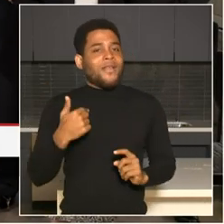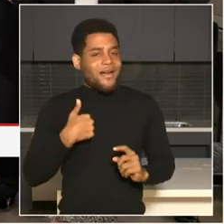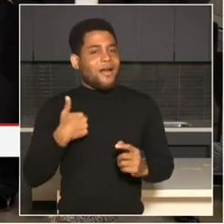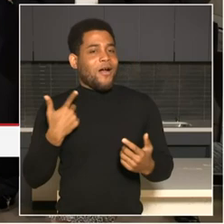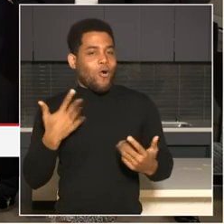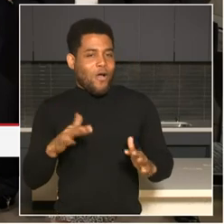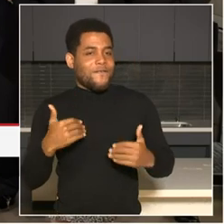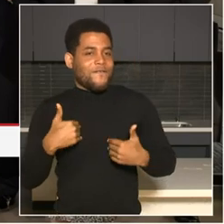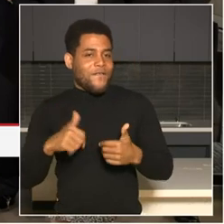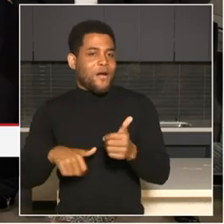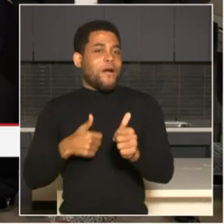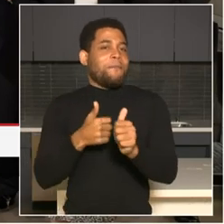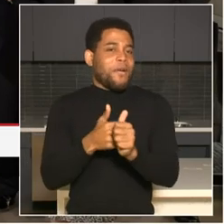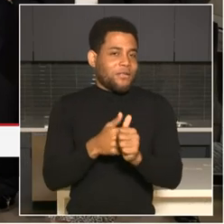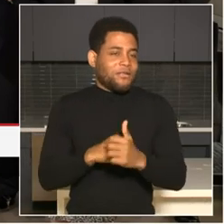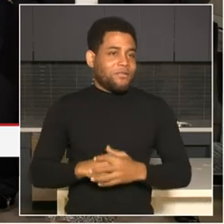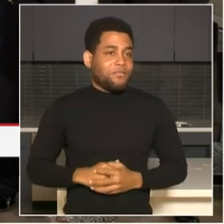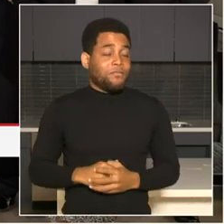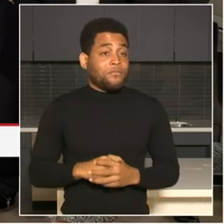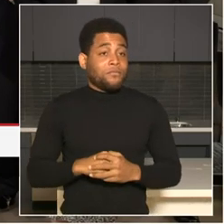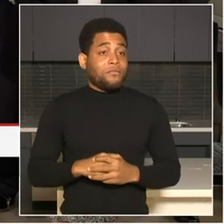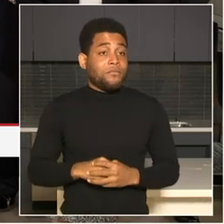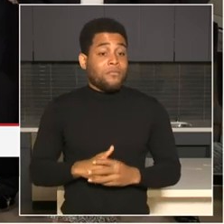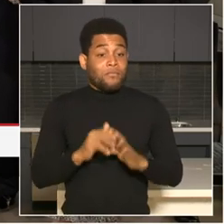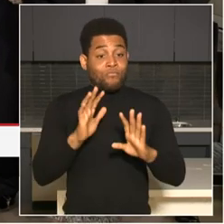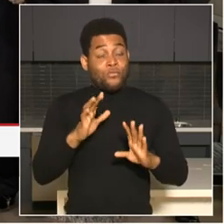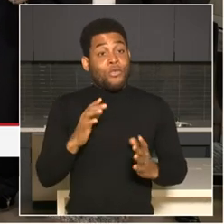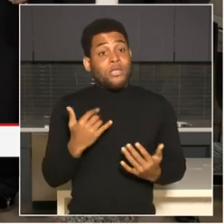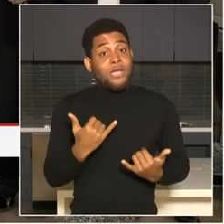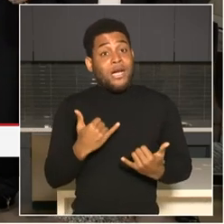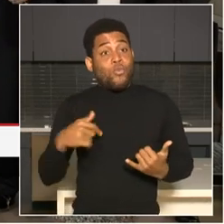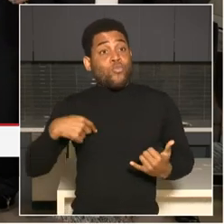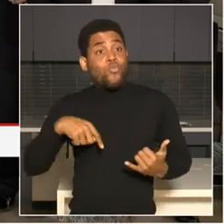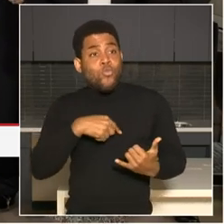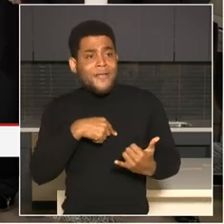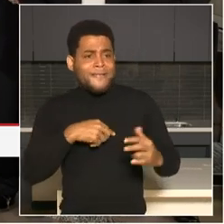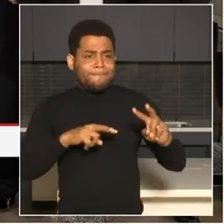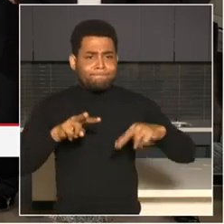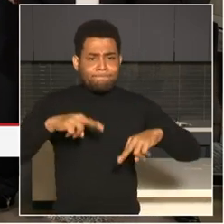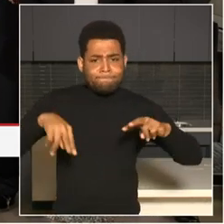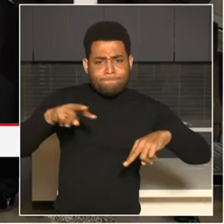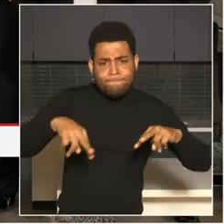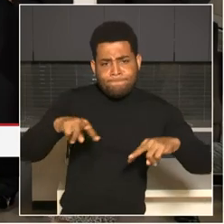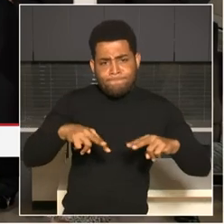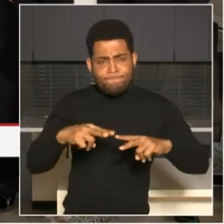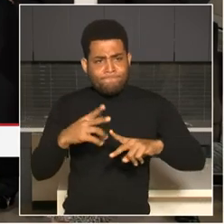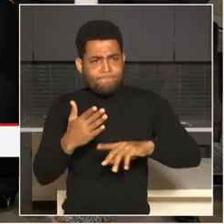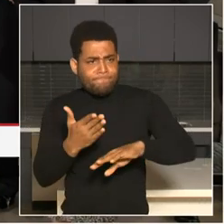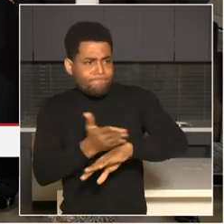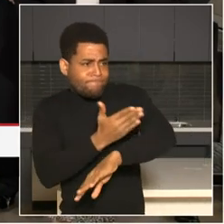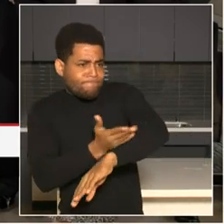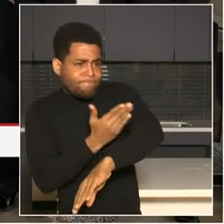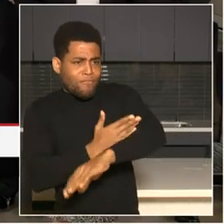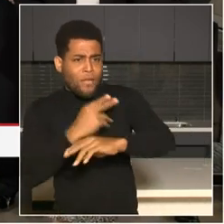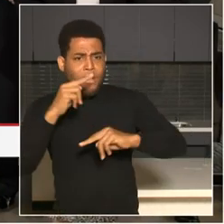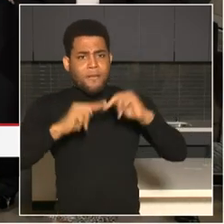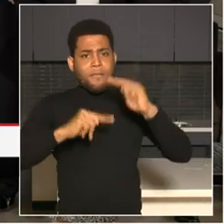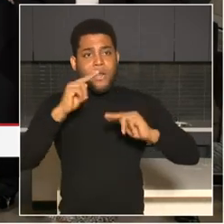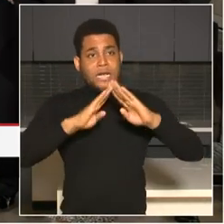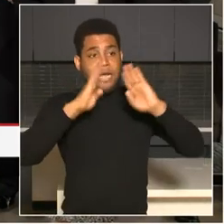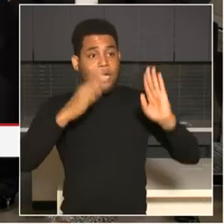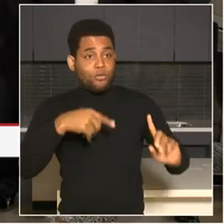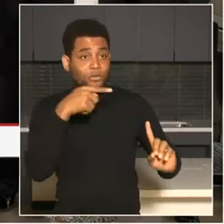completed the renovation of an additional housing unit at the Youth Services Center, adding 10 additional beds.